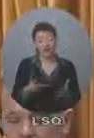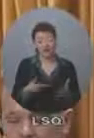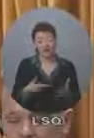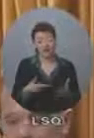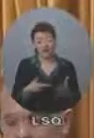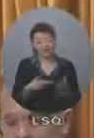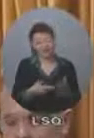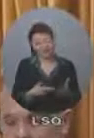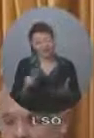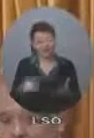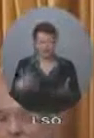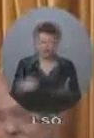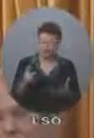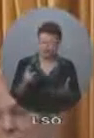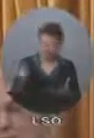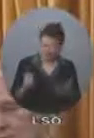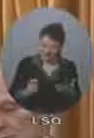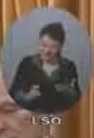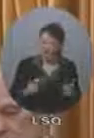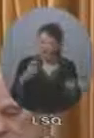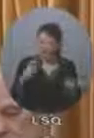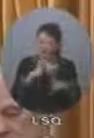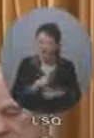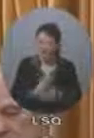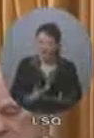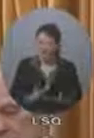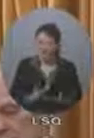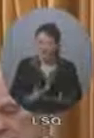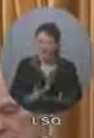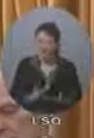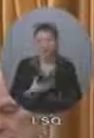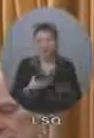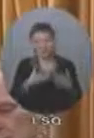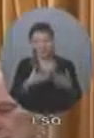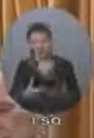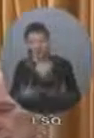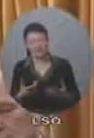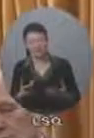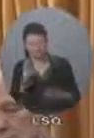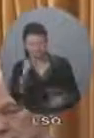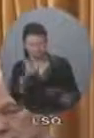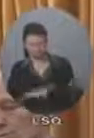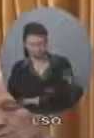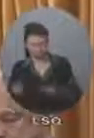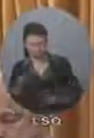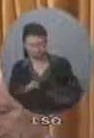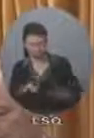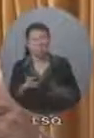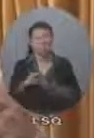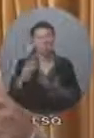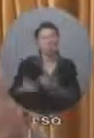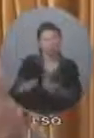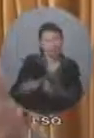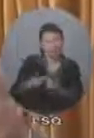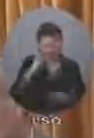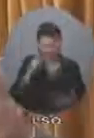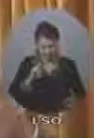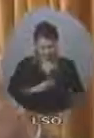consideration. I cannot comment further until the due diligence and evaluation process is completed.